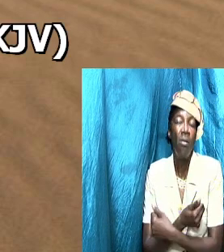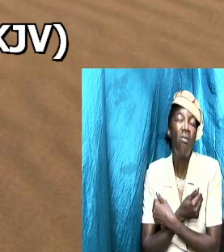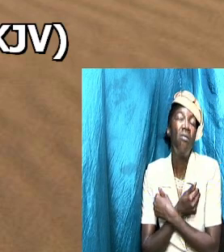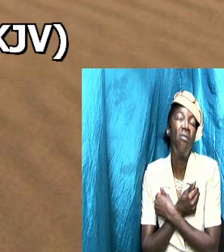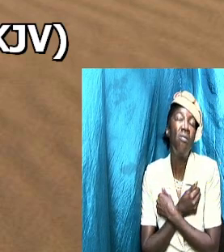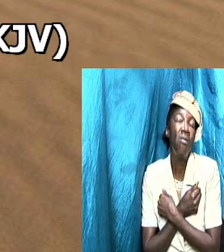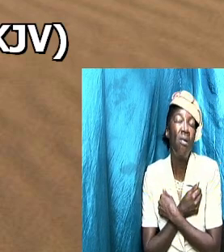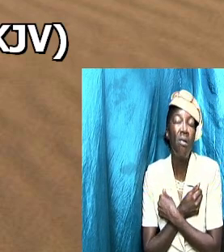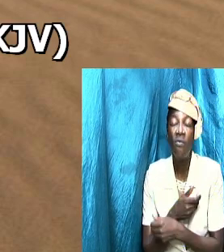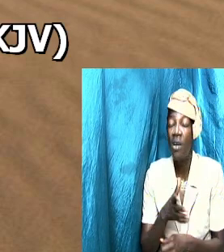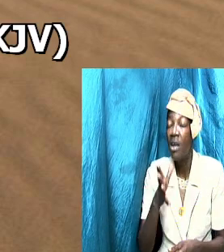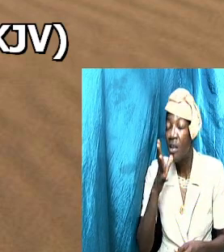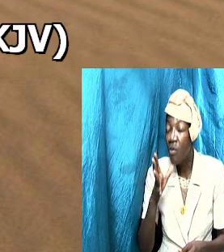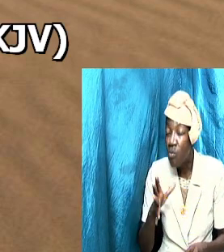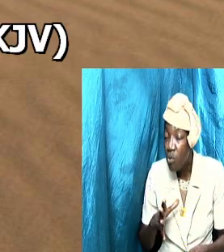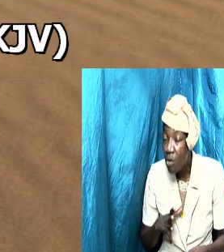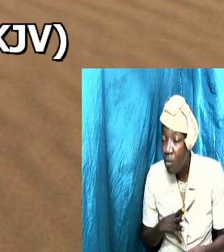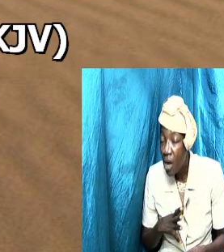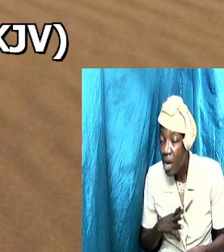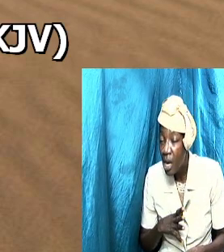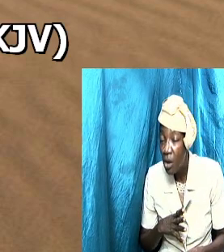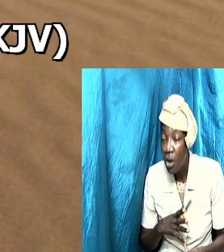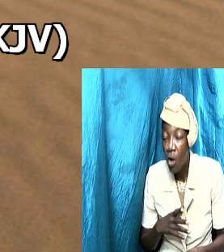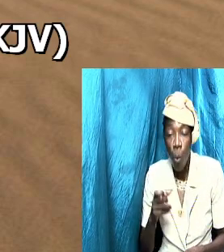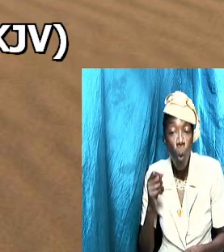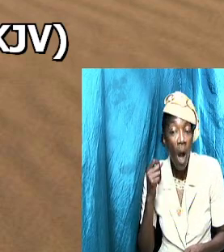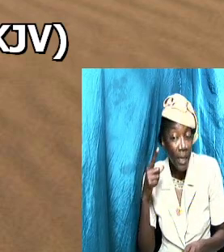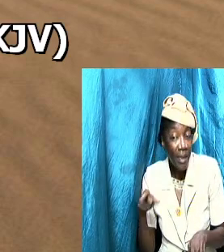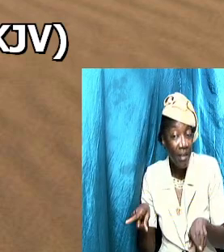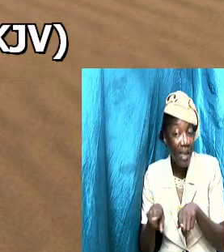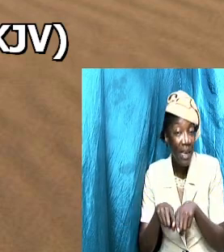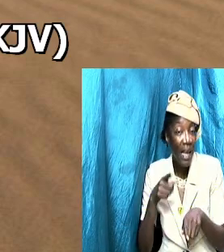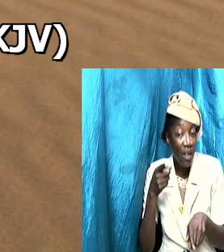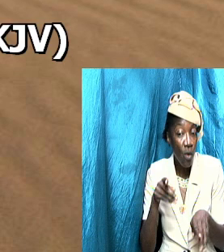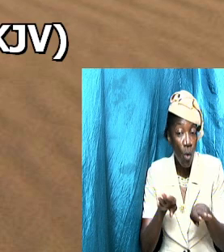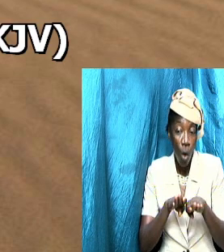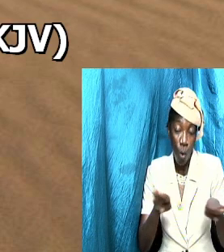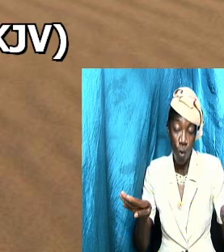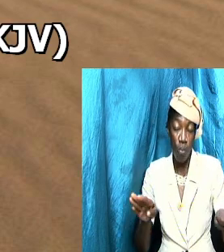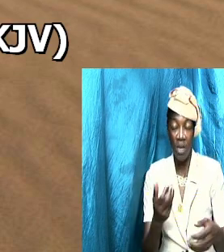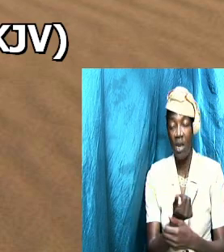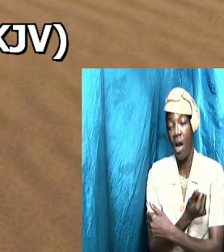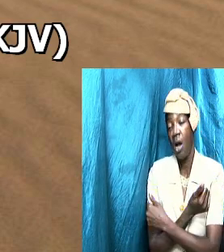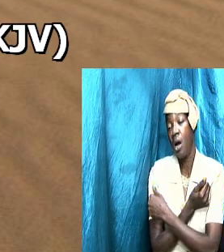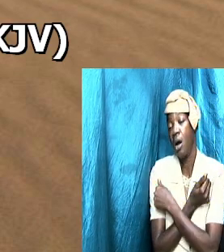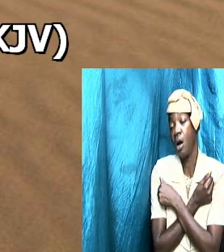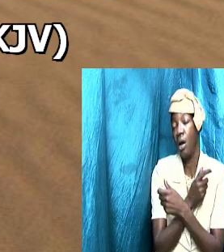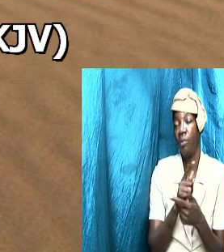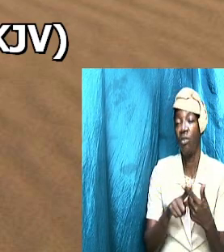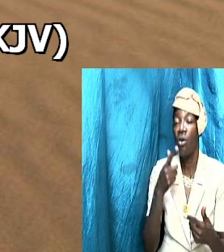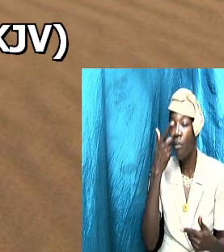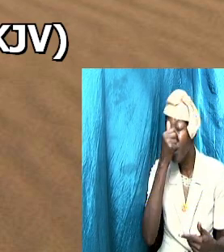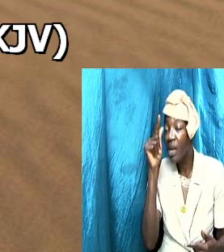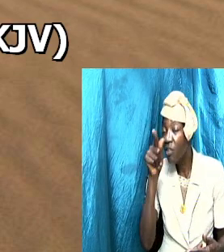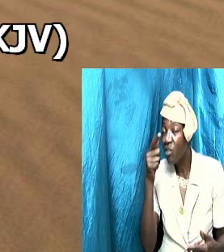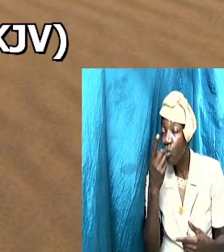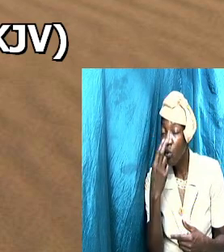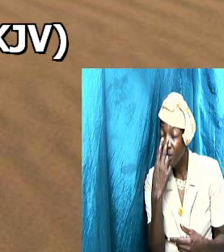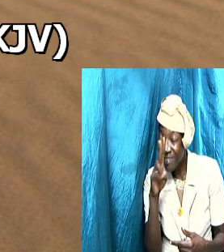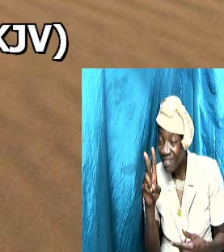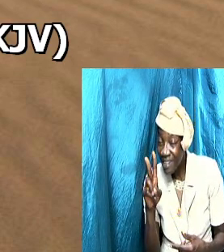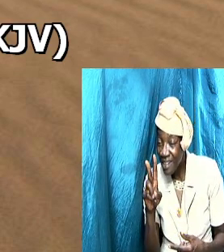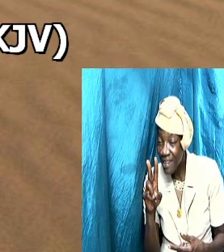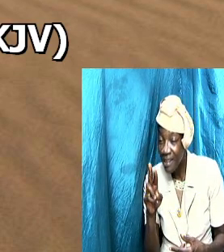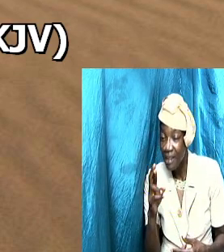you would want to you know open your arms to her because you see the emotional